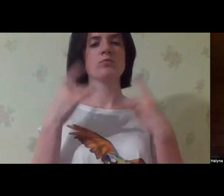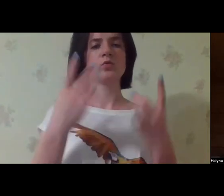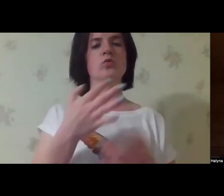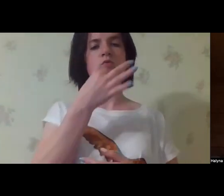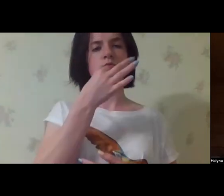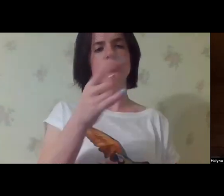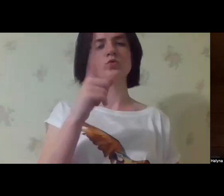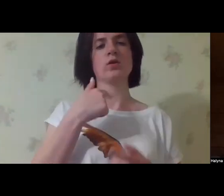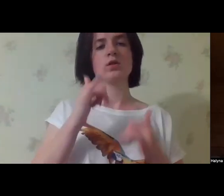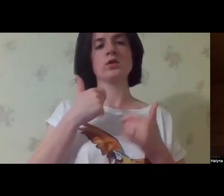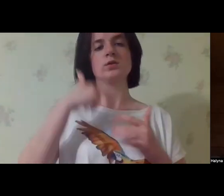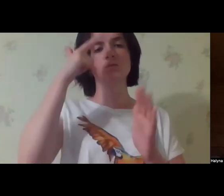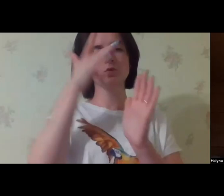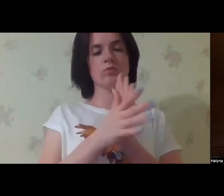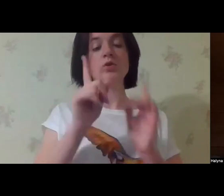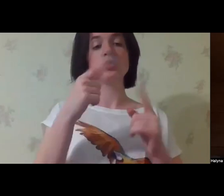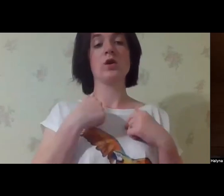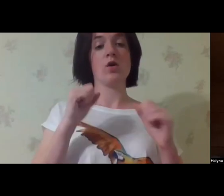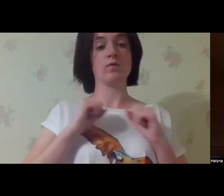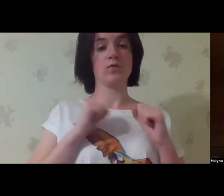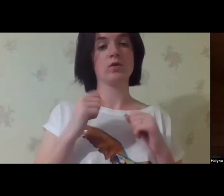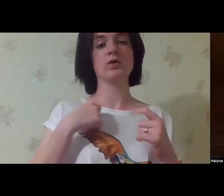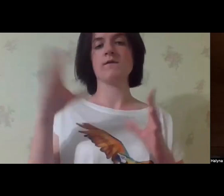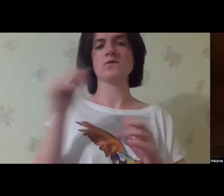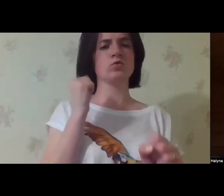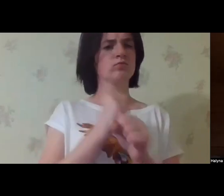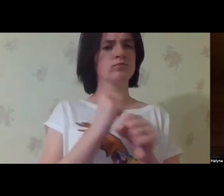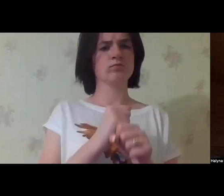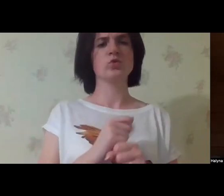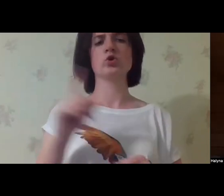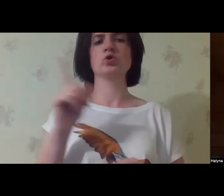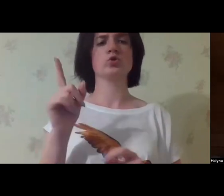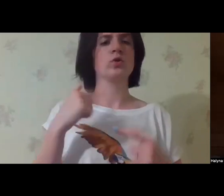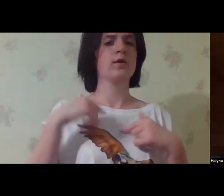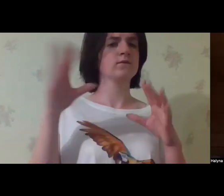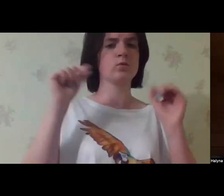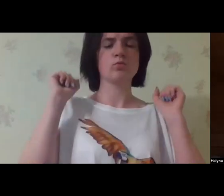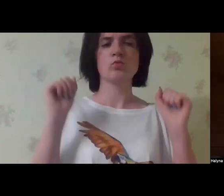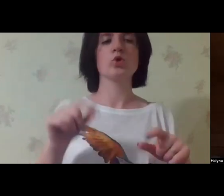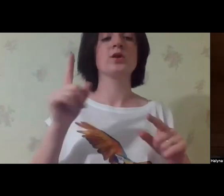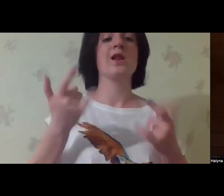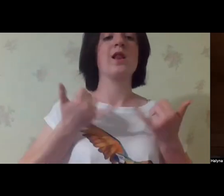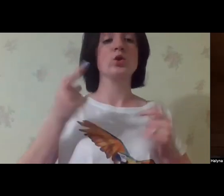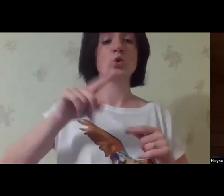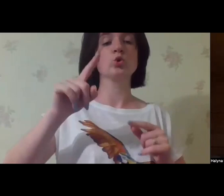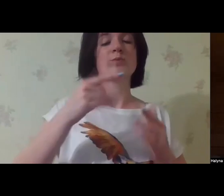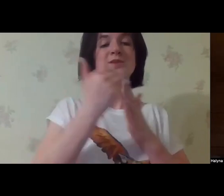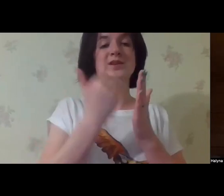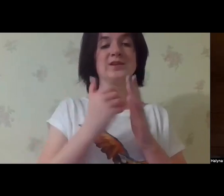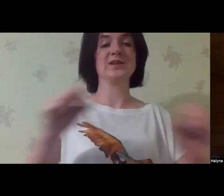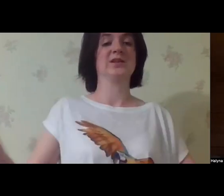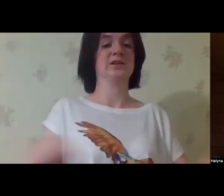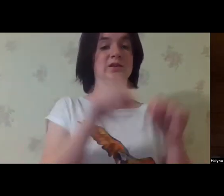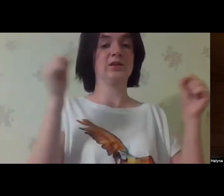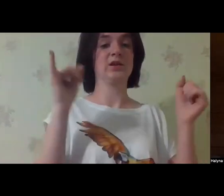I'm not here to complain, but I need to say that I realize, since I am a lawyer, I will do my best, my